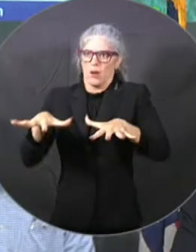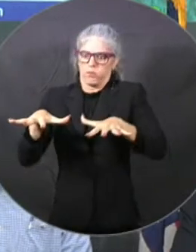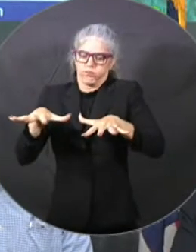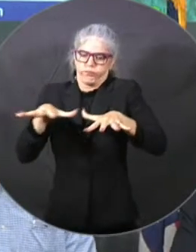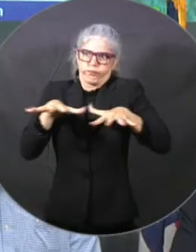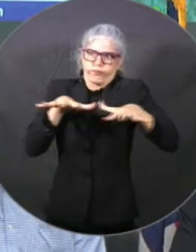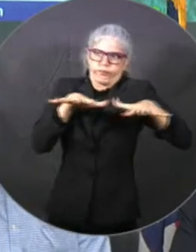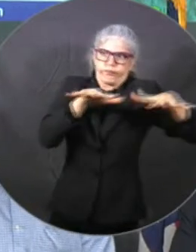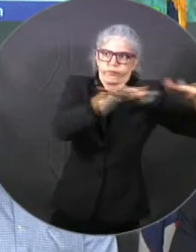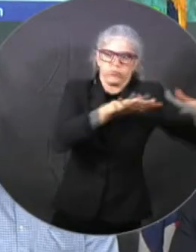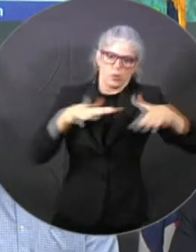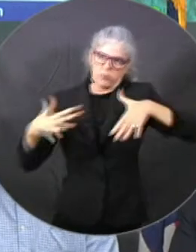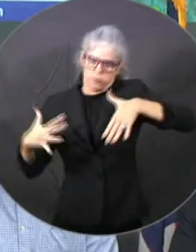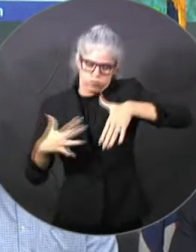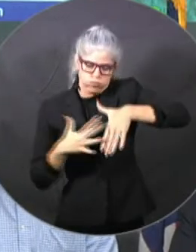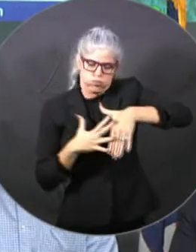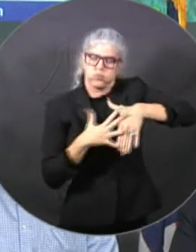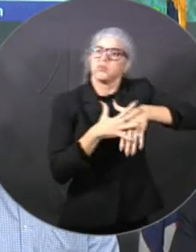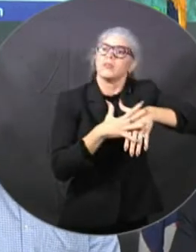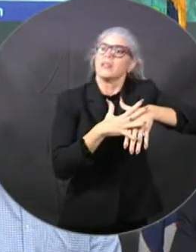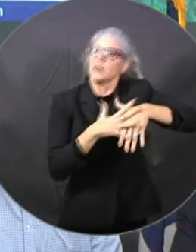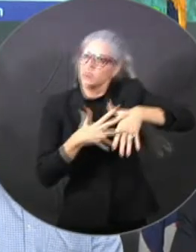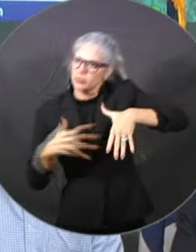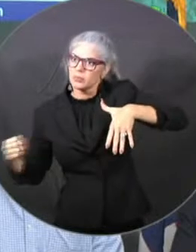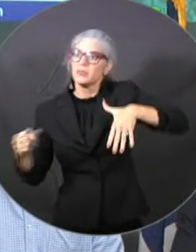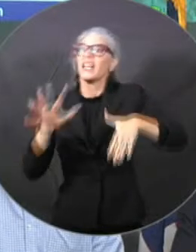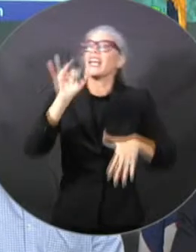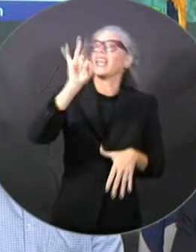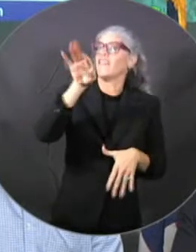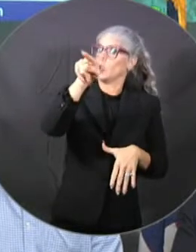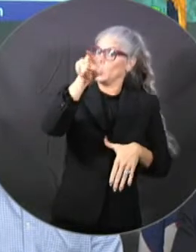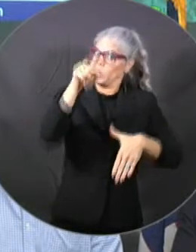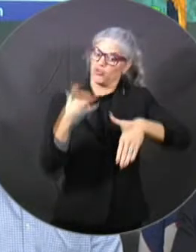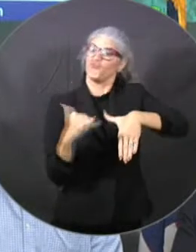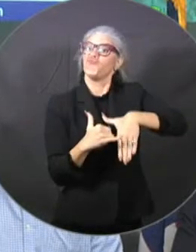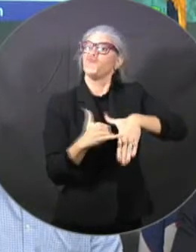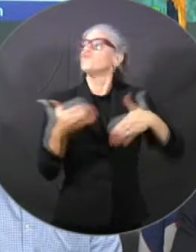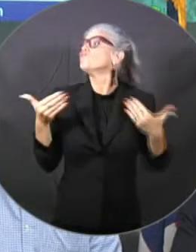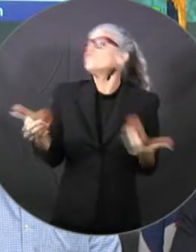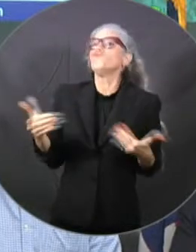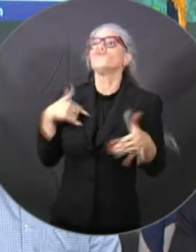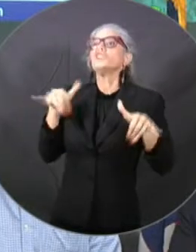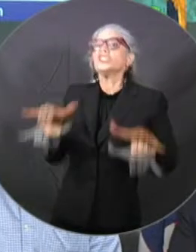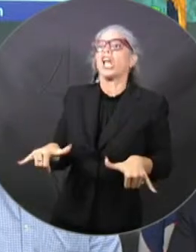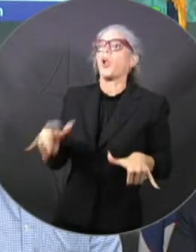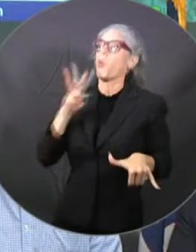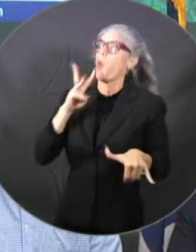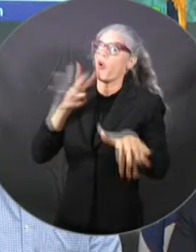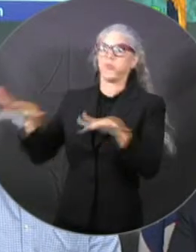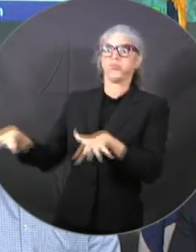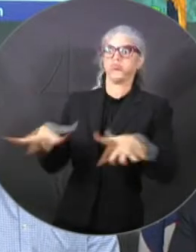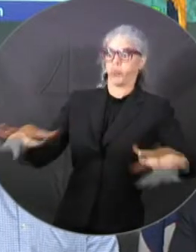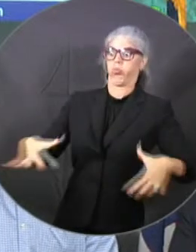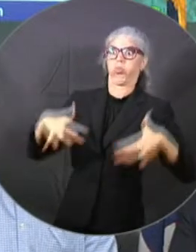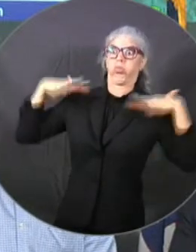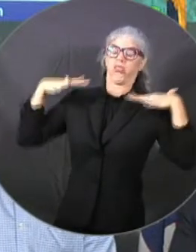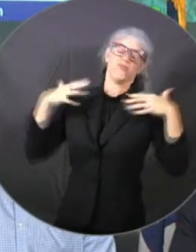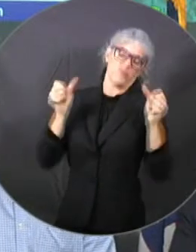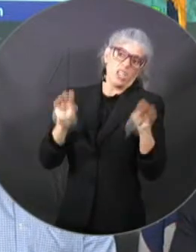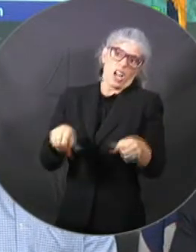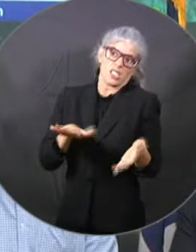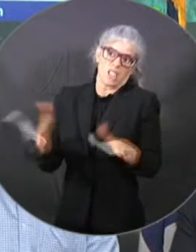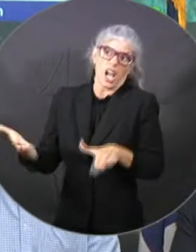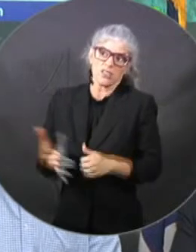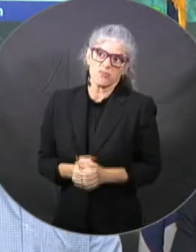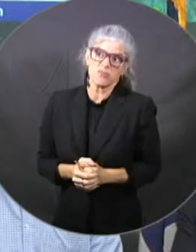And so tens of miles, not necessarily need hundreds of miles. And the more people that do a more